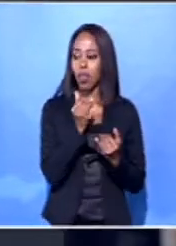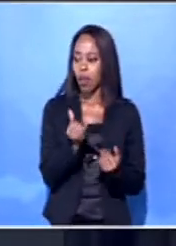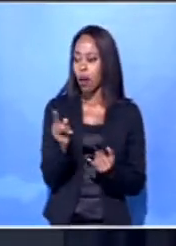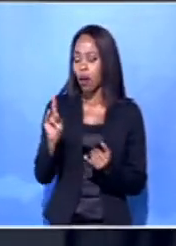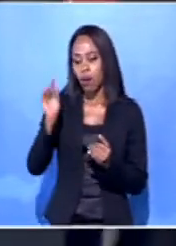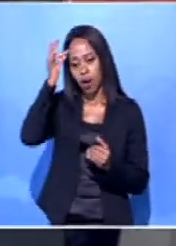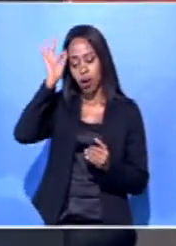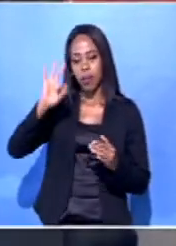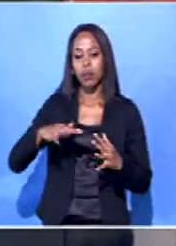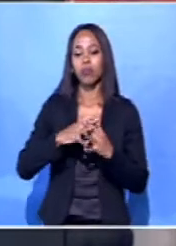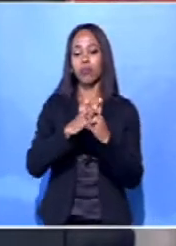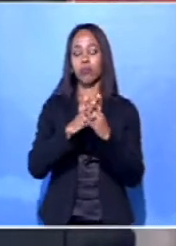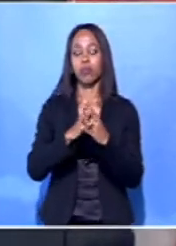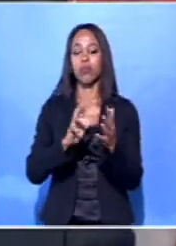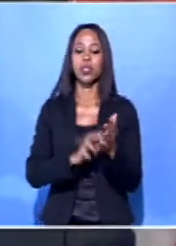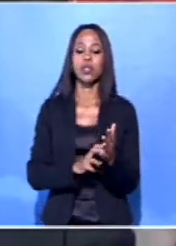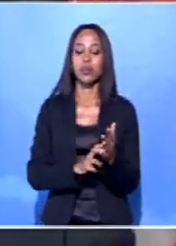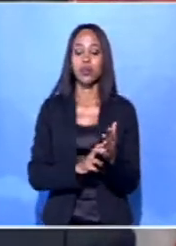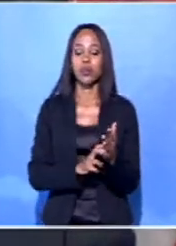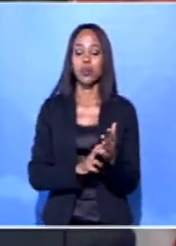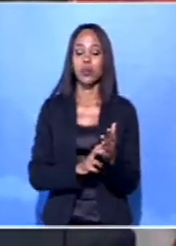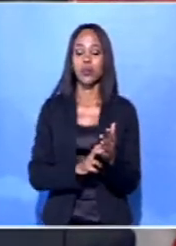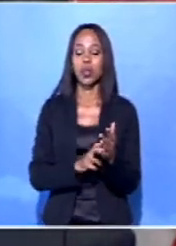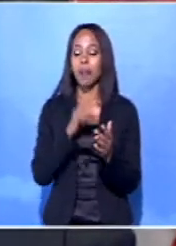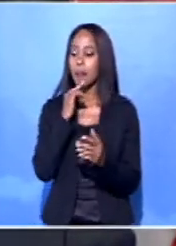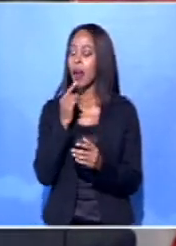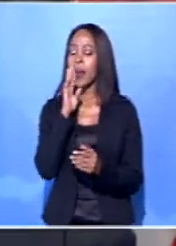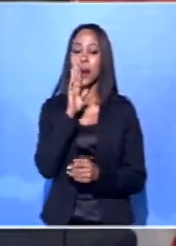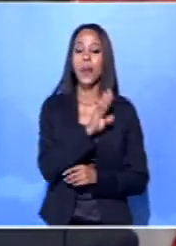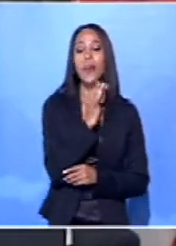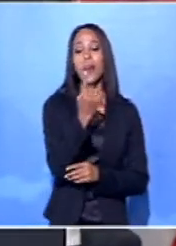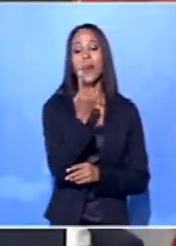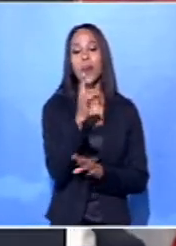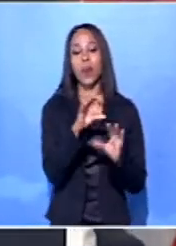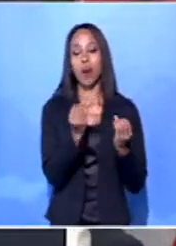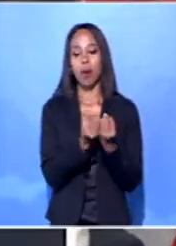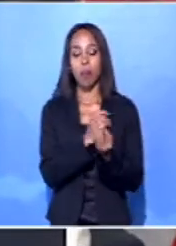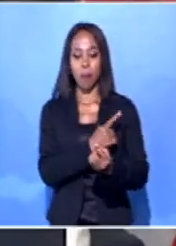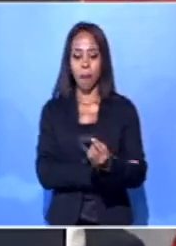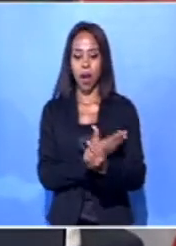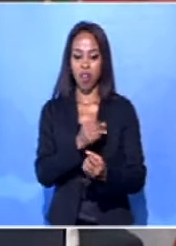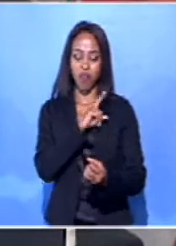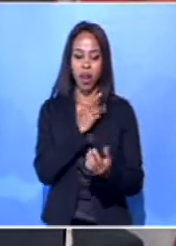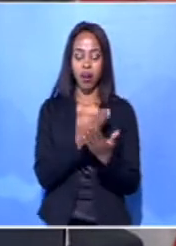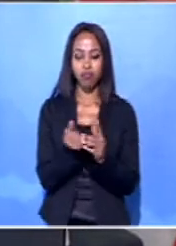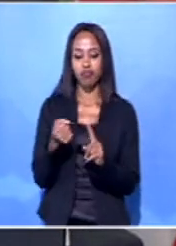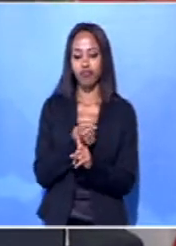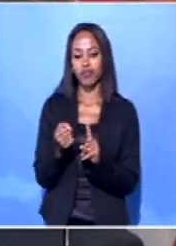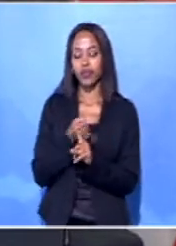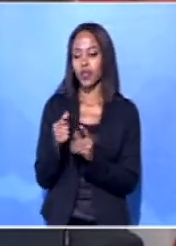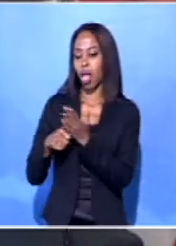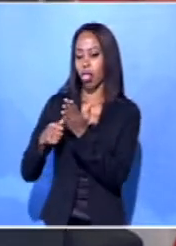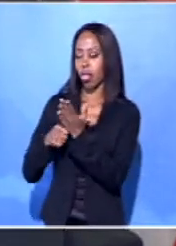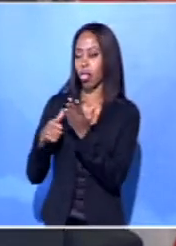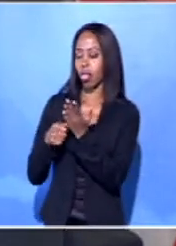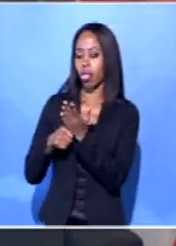government, where no single party has the power to abuse the taxpayers' money.